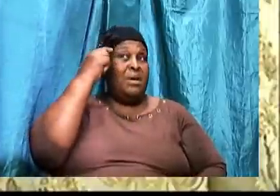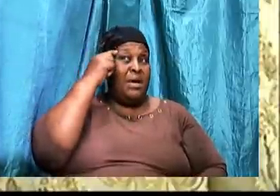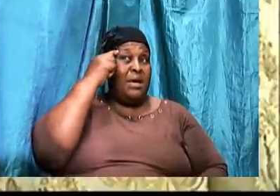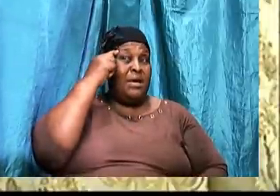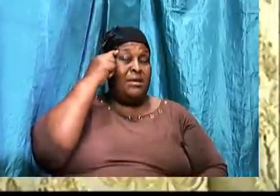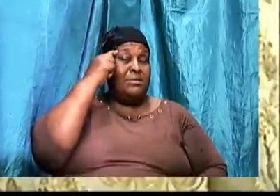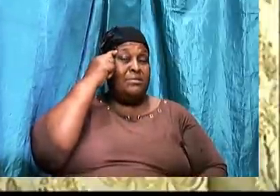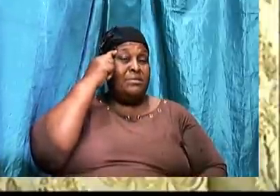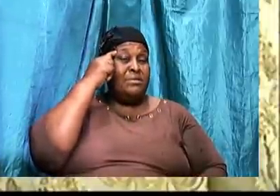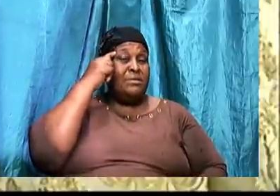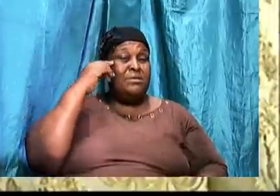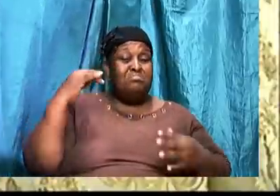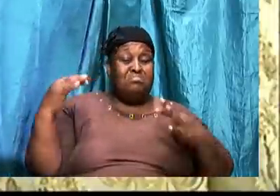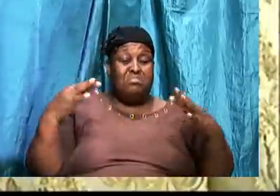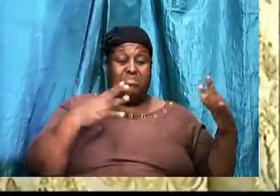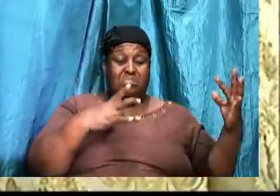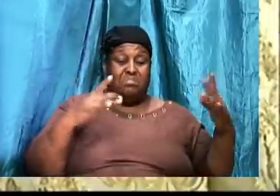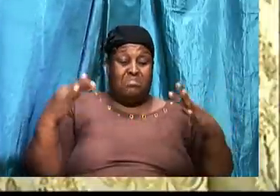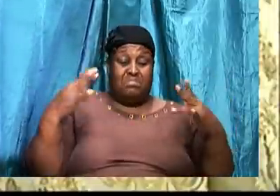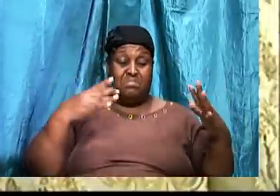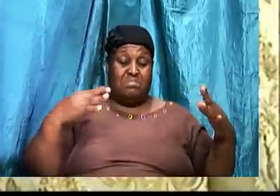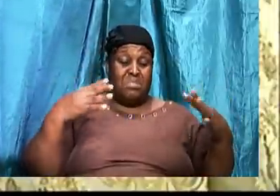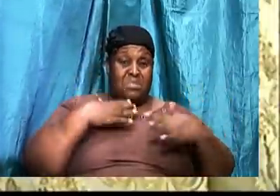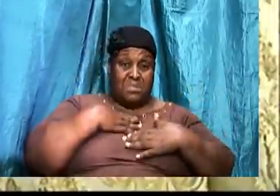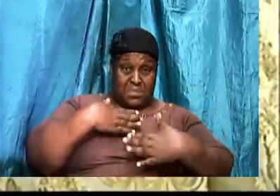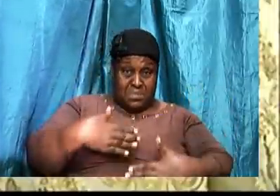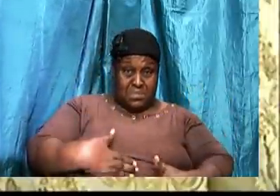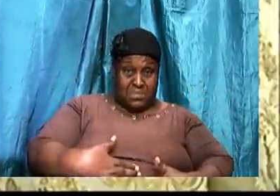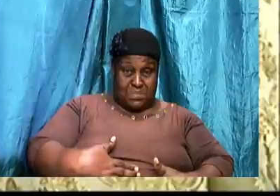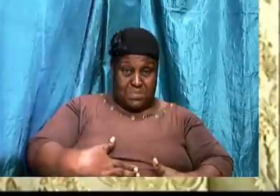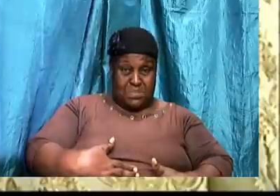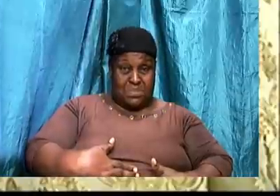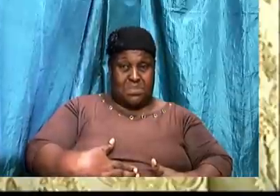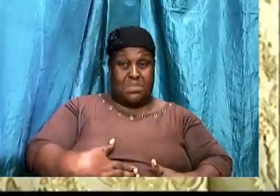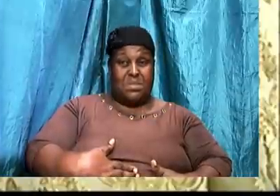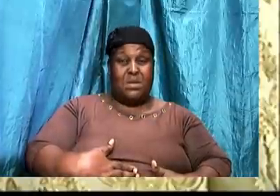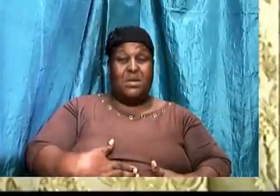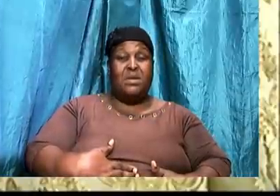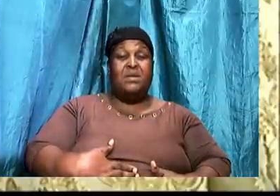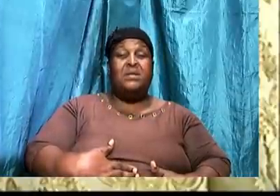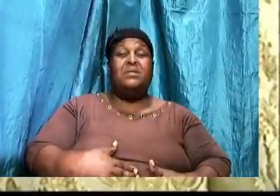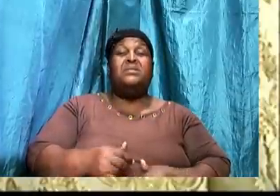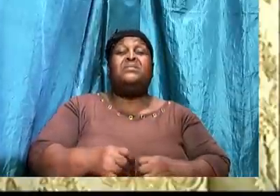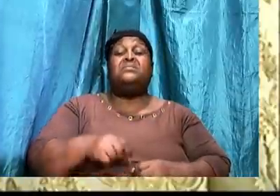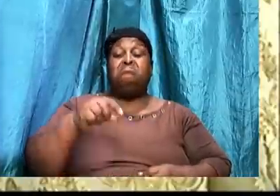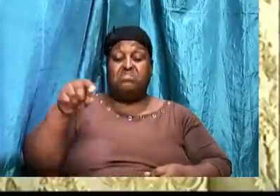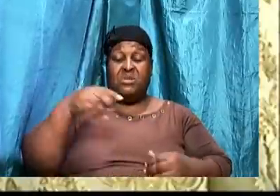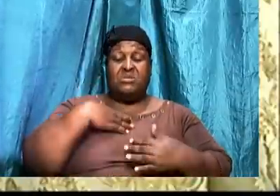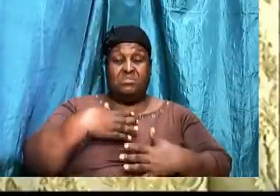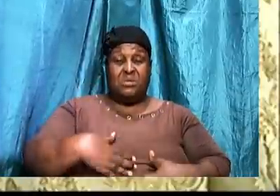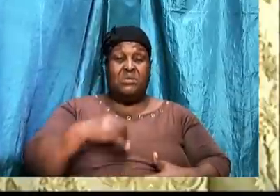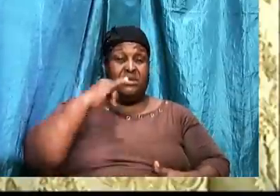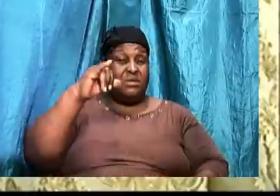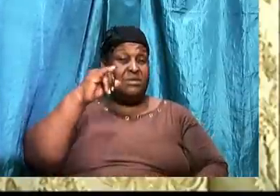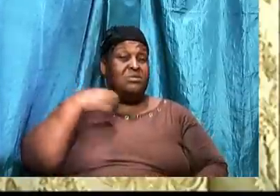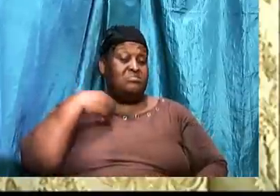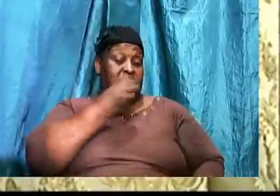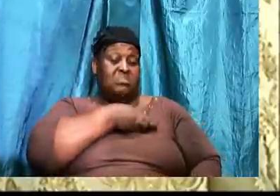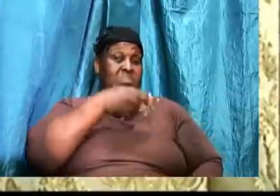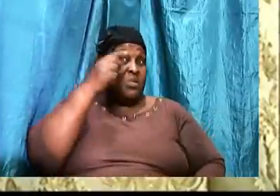of this temple, this tabernacle, this body, is our mind.